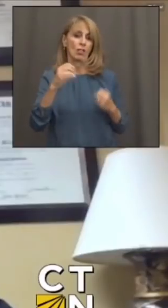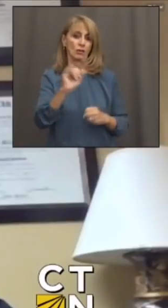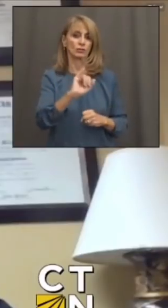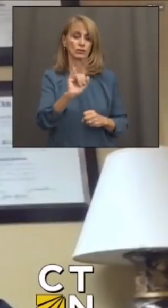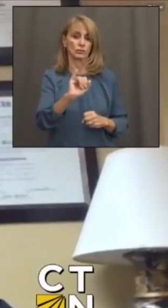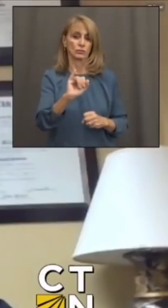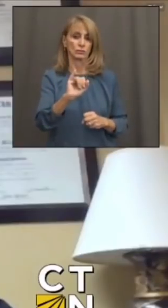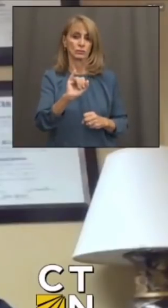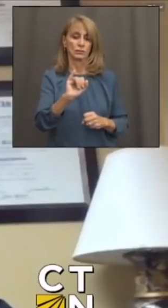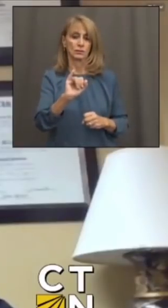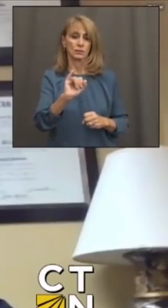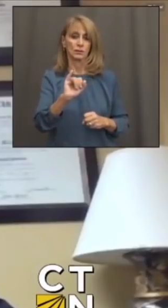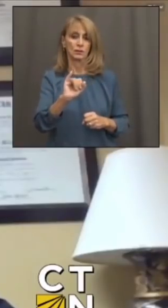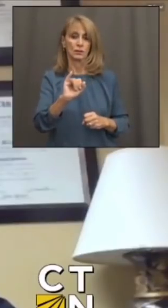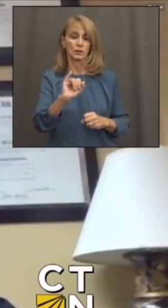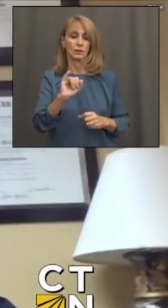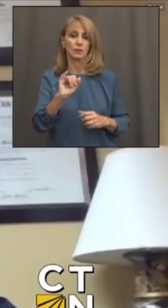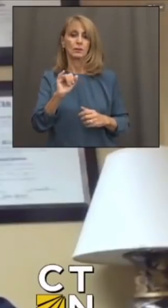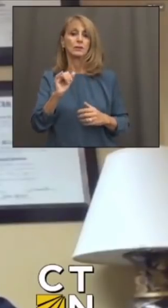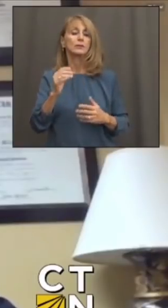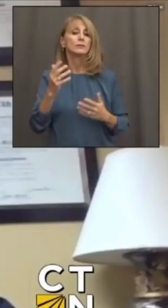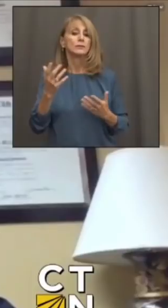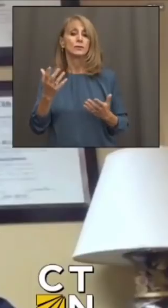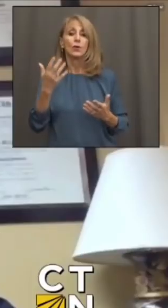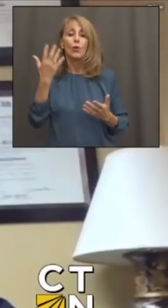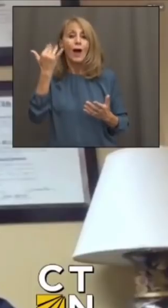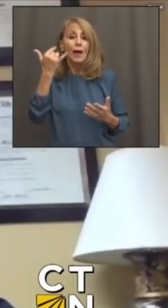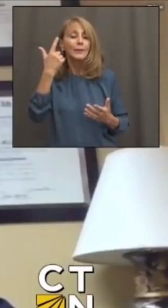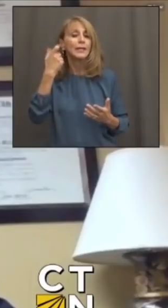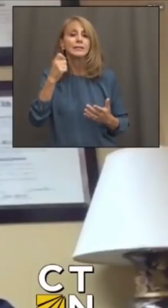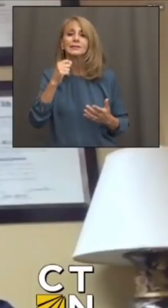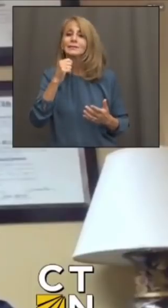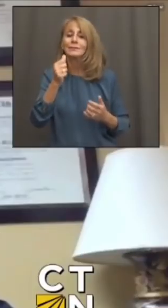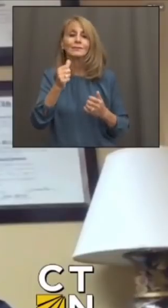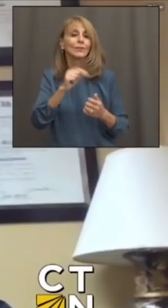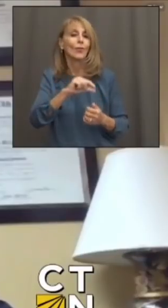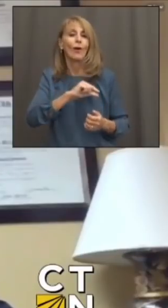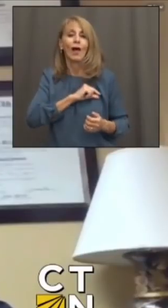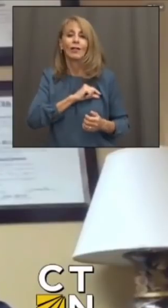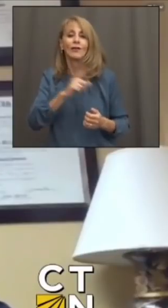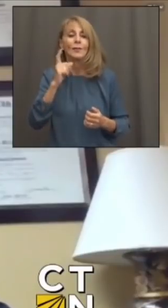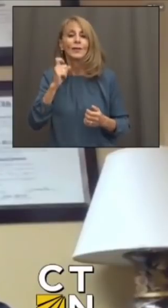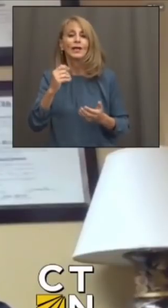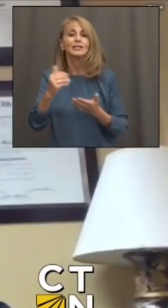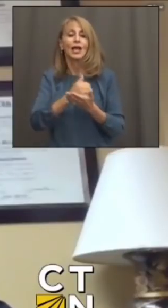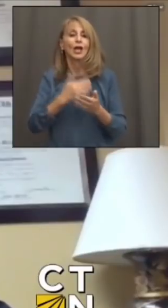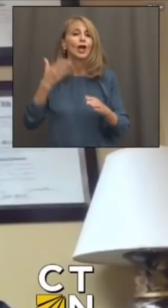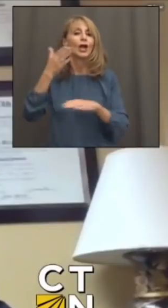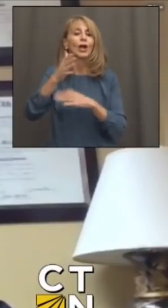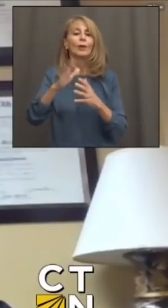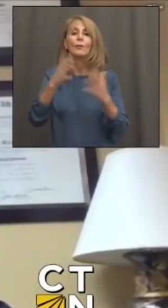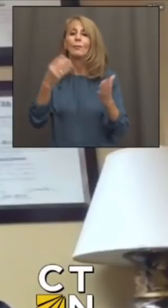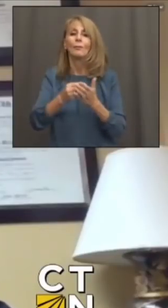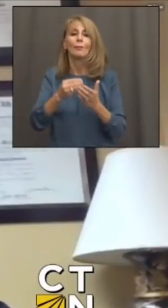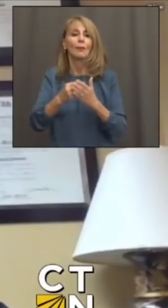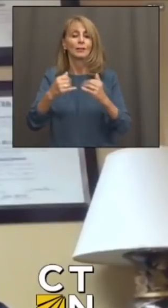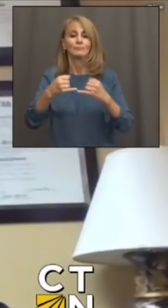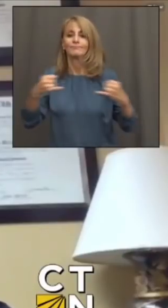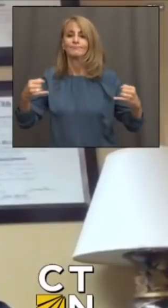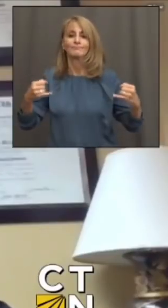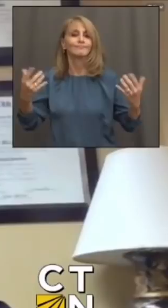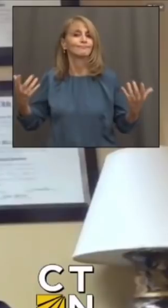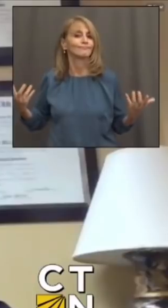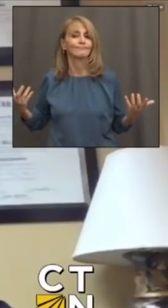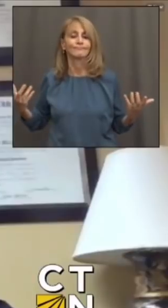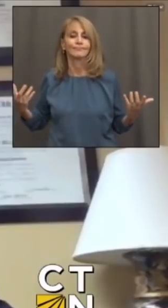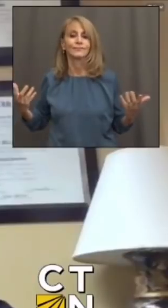And because they do not qualify because they're over their 400 percent of federal poverty level.